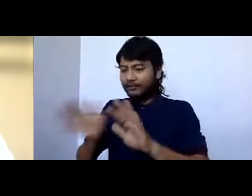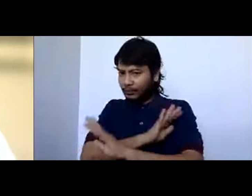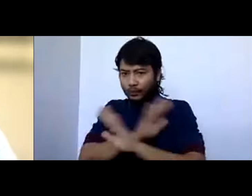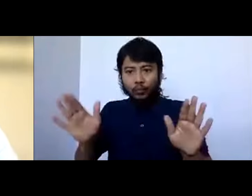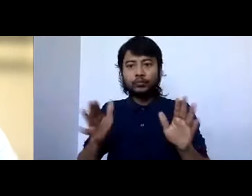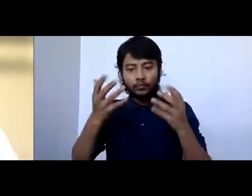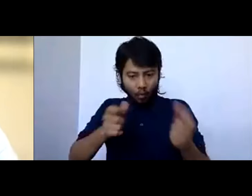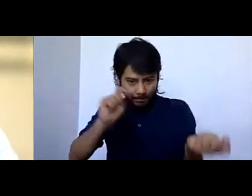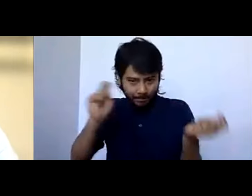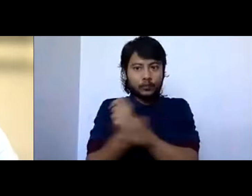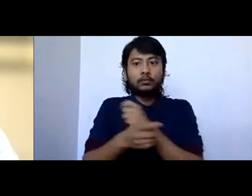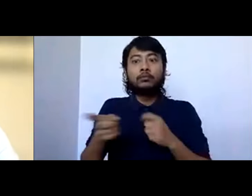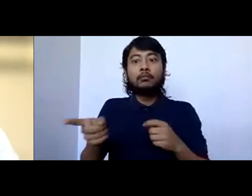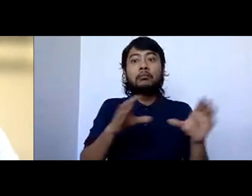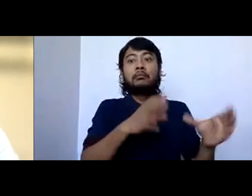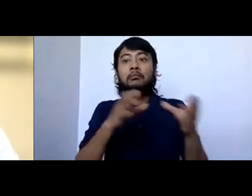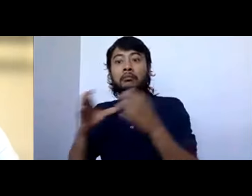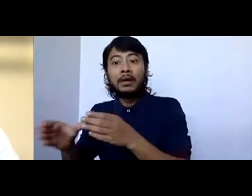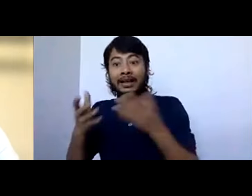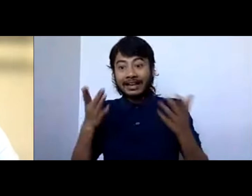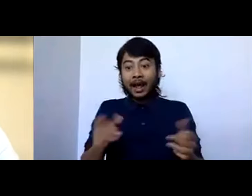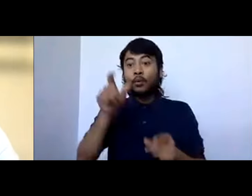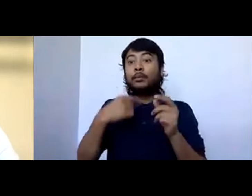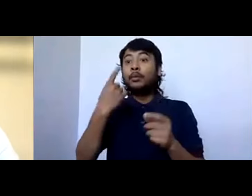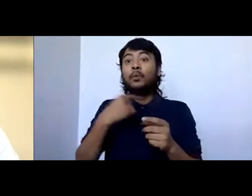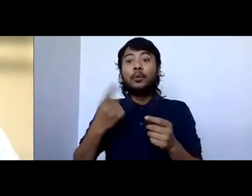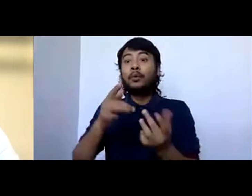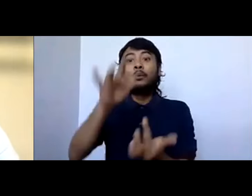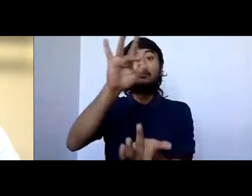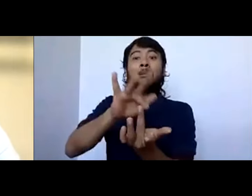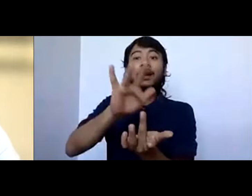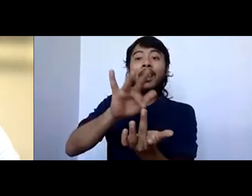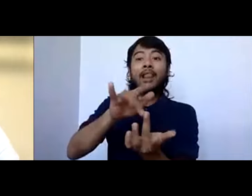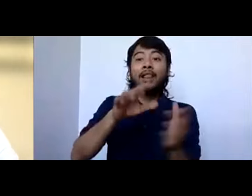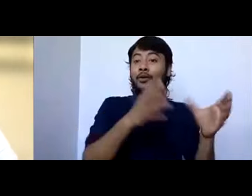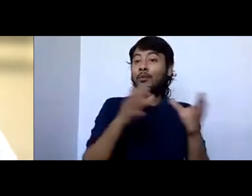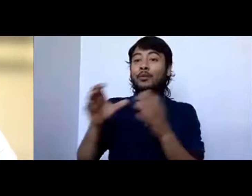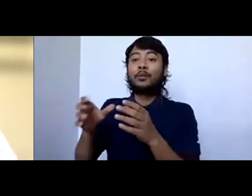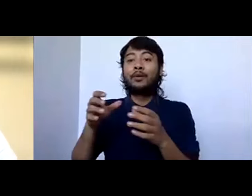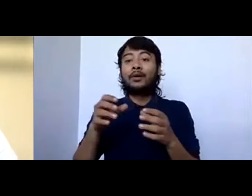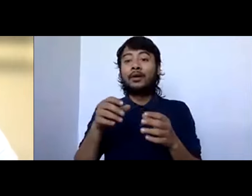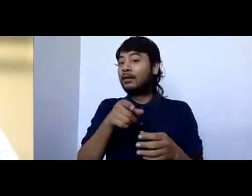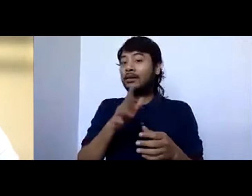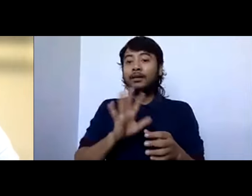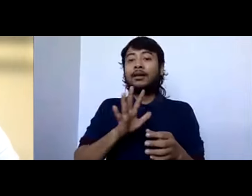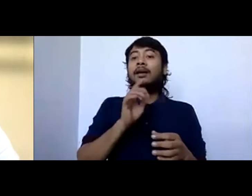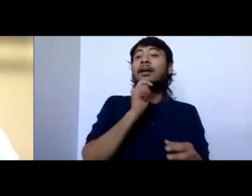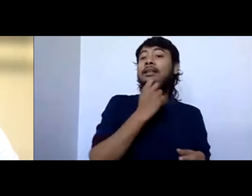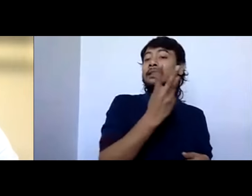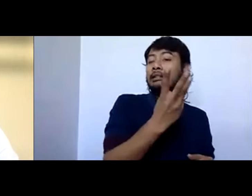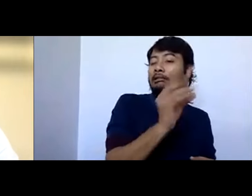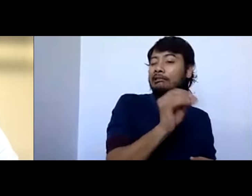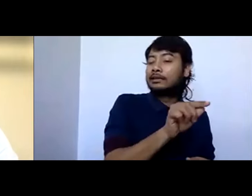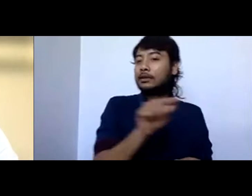think the harder people are the ones who are in the middle, you know, people who are in their sort of mid-30s to the late 60s, you know, they are the